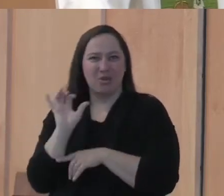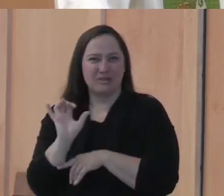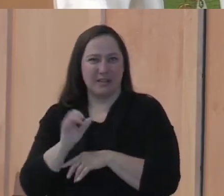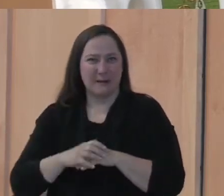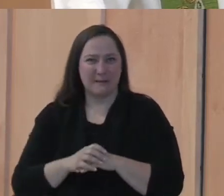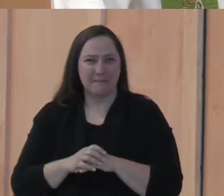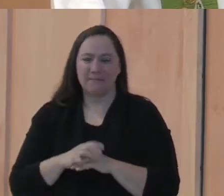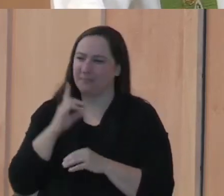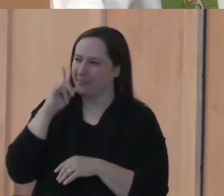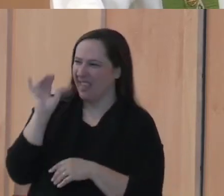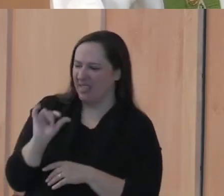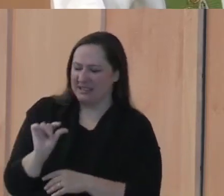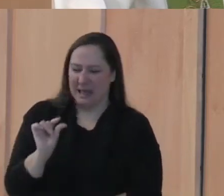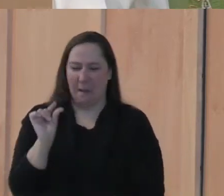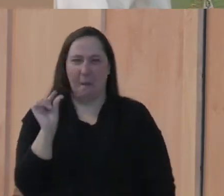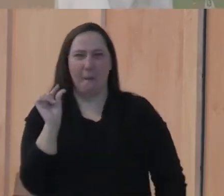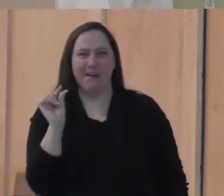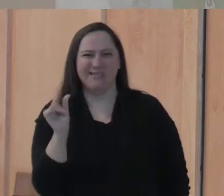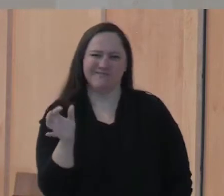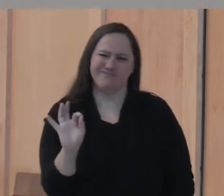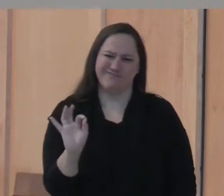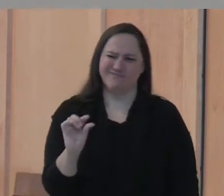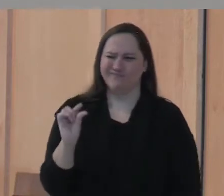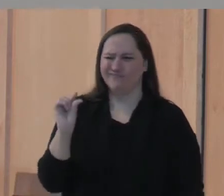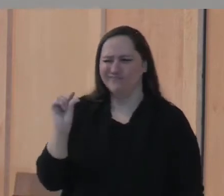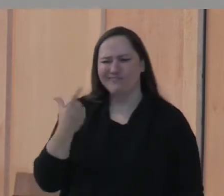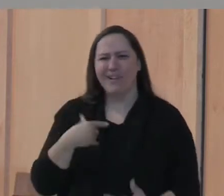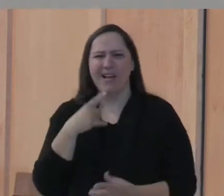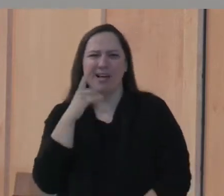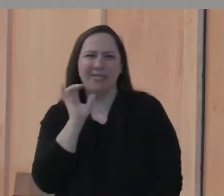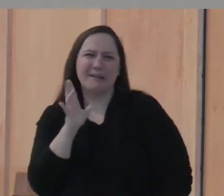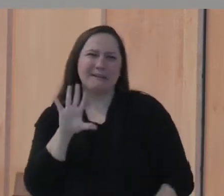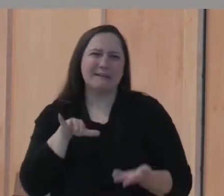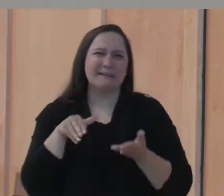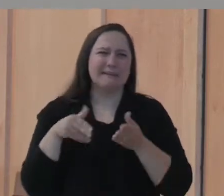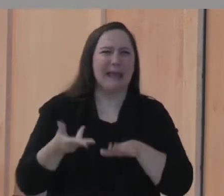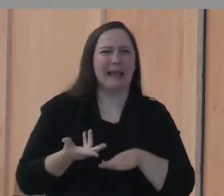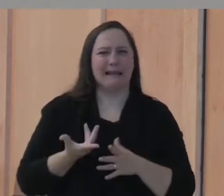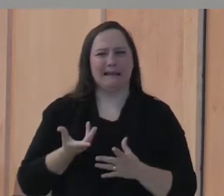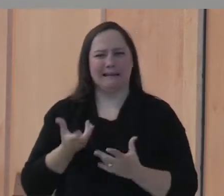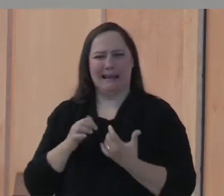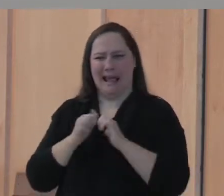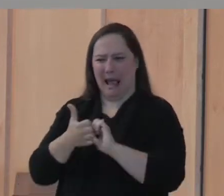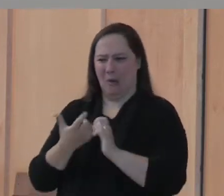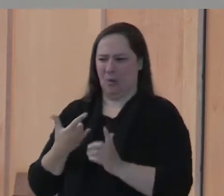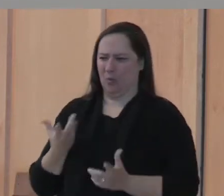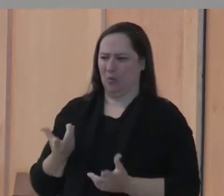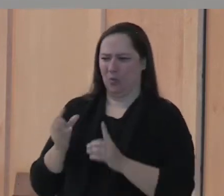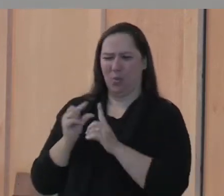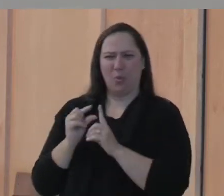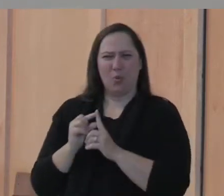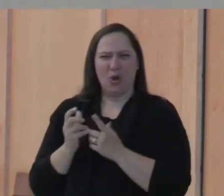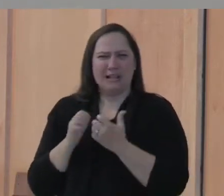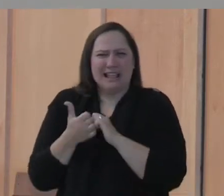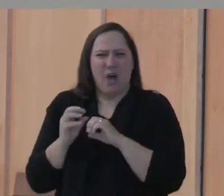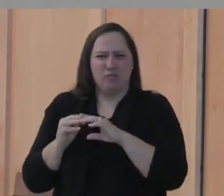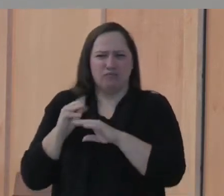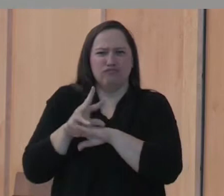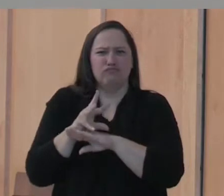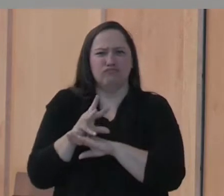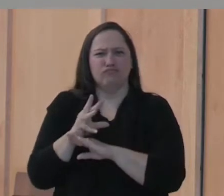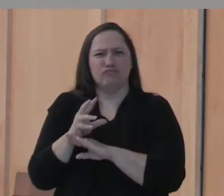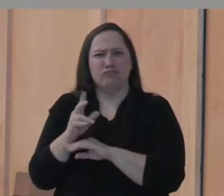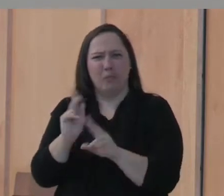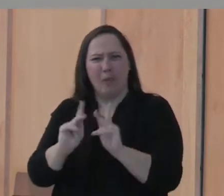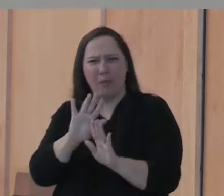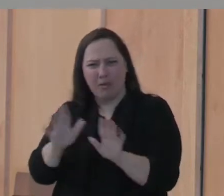Look, like it's really small. Looks like it's dead. How in the world are these words going to change human hearts?